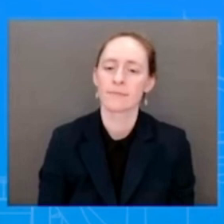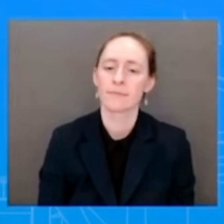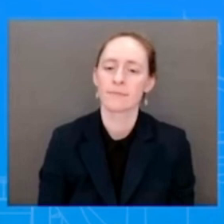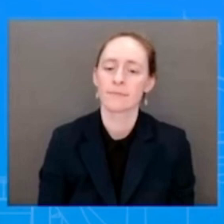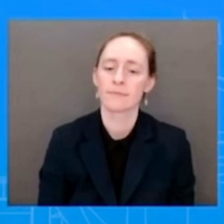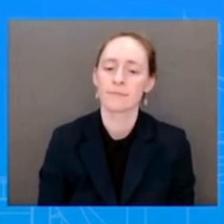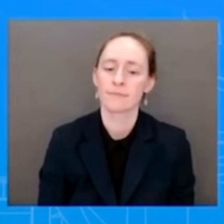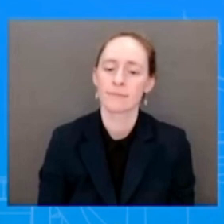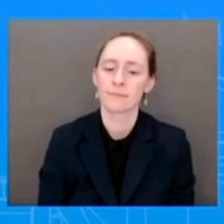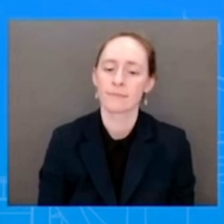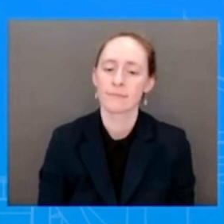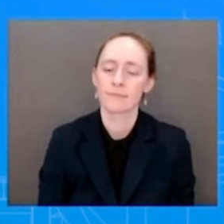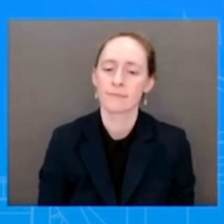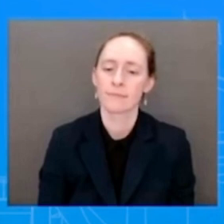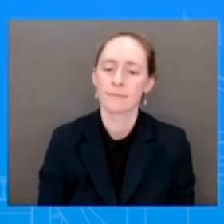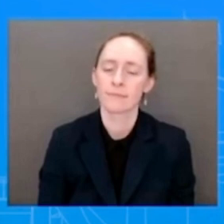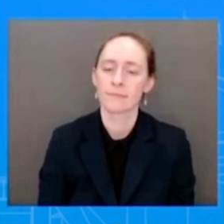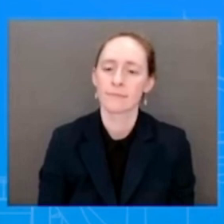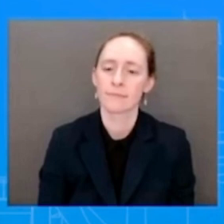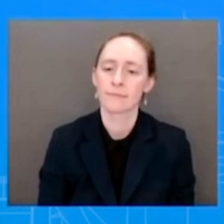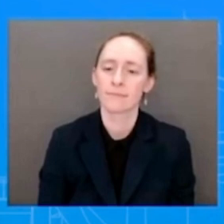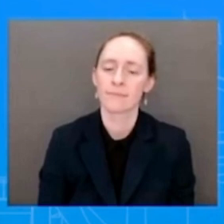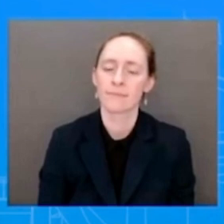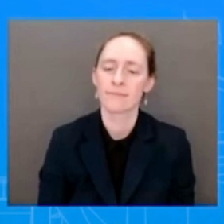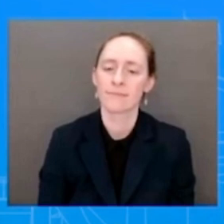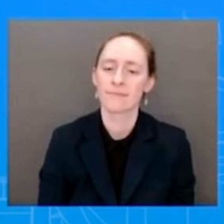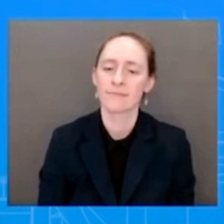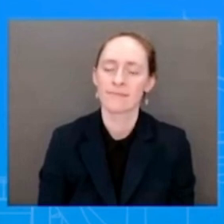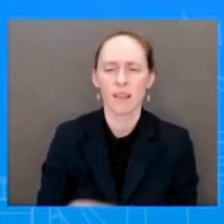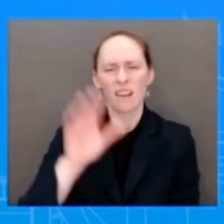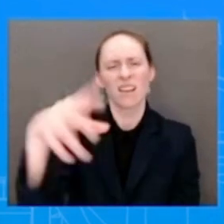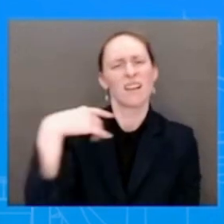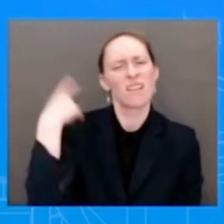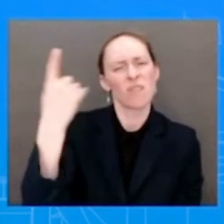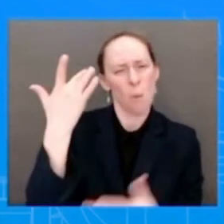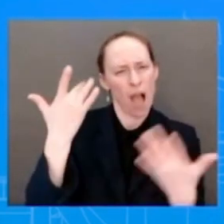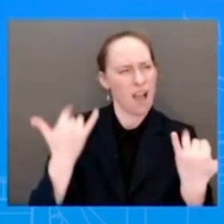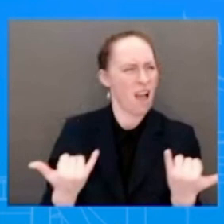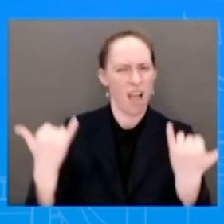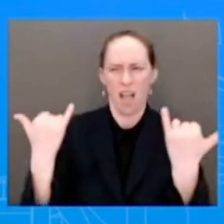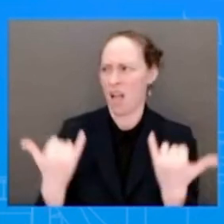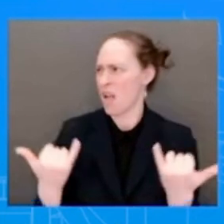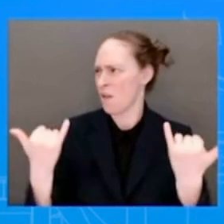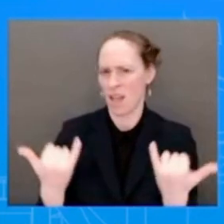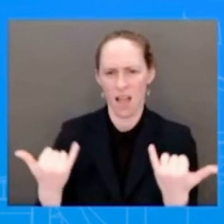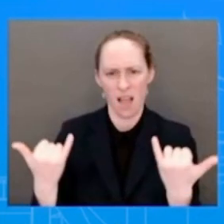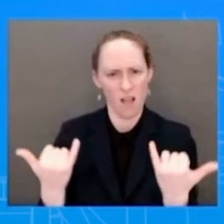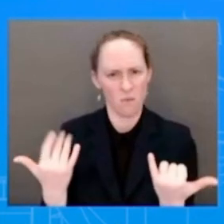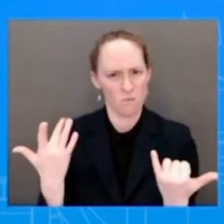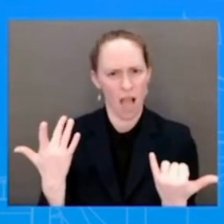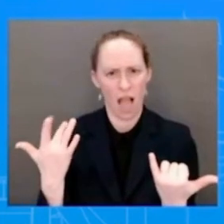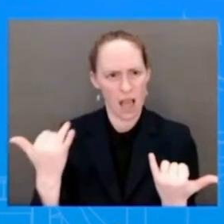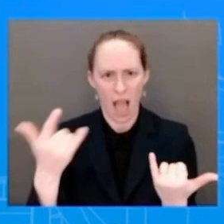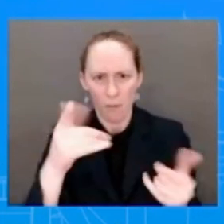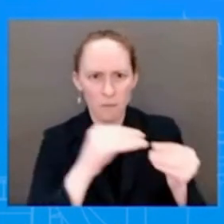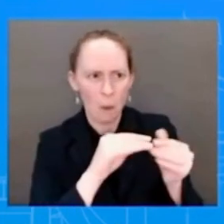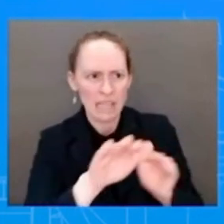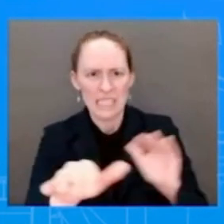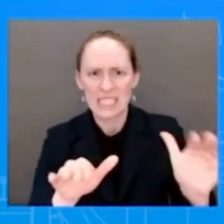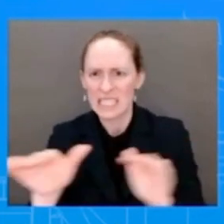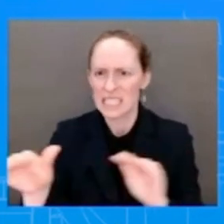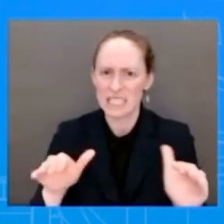is different? Now is the time to renew this push, especially when you've seen this fall in short before? Well, I think